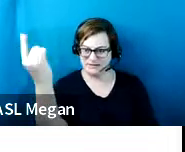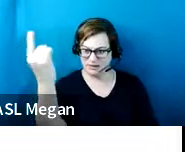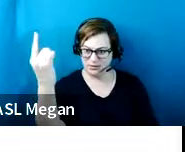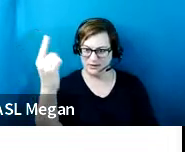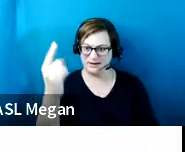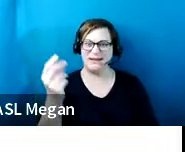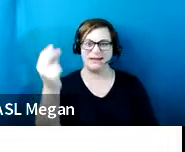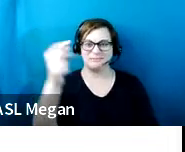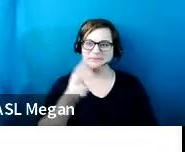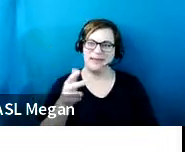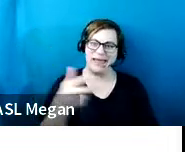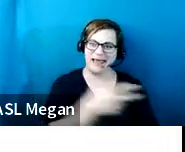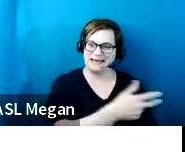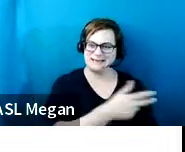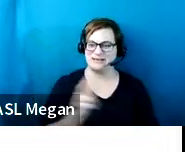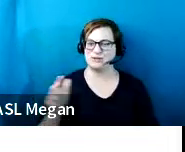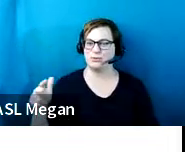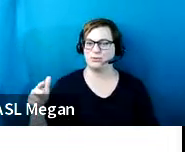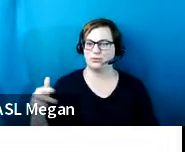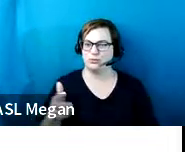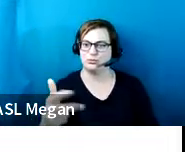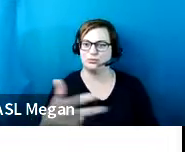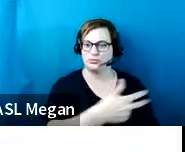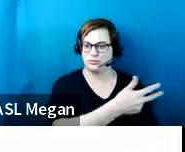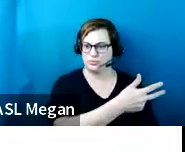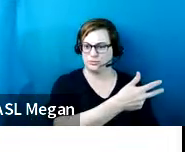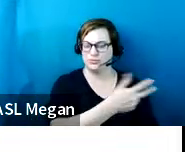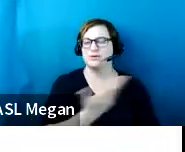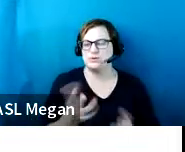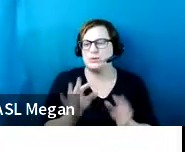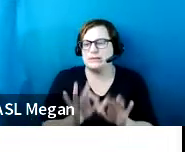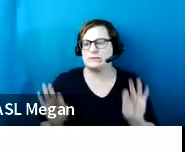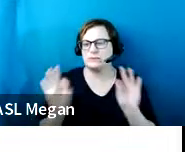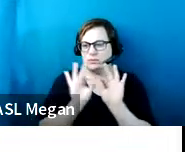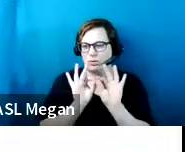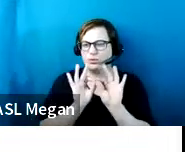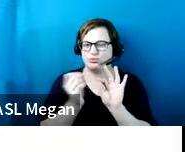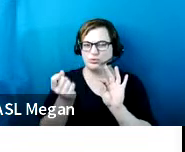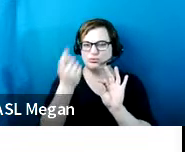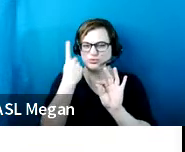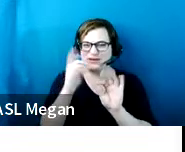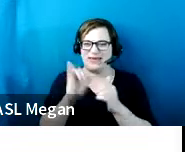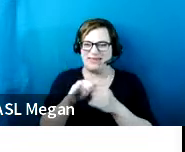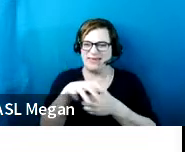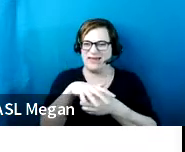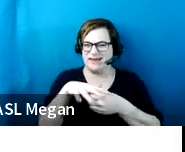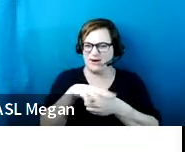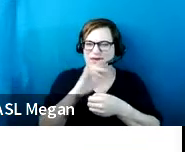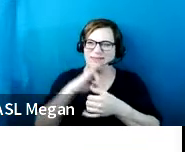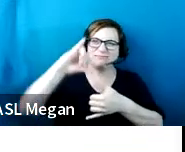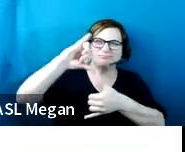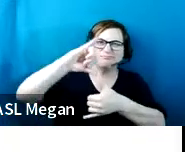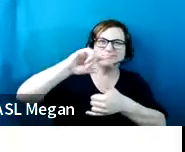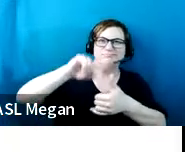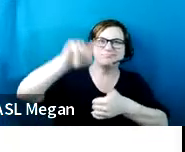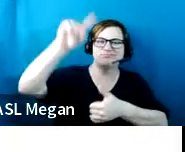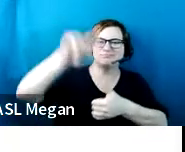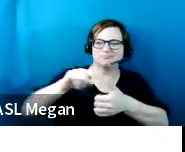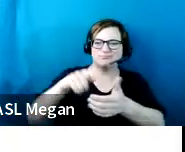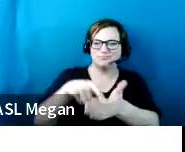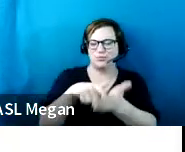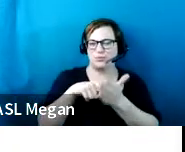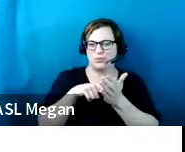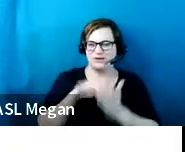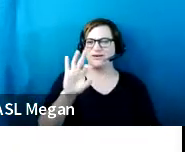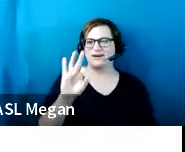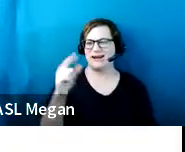then exit from that area. So it's really important to understand like that clearance piece, that nine and a half feet is really